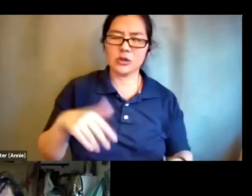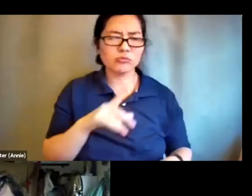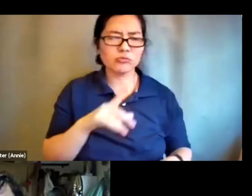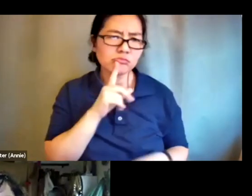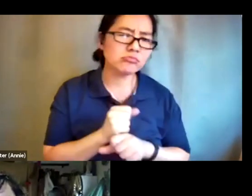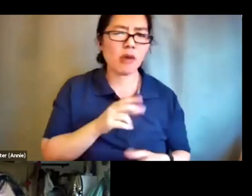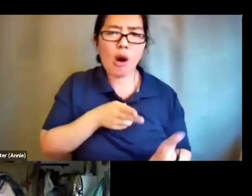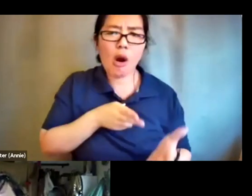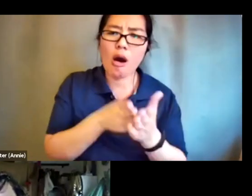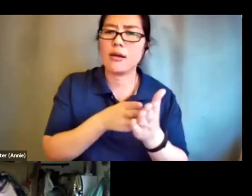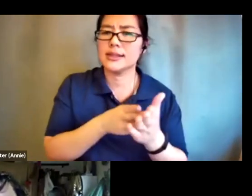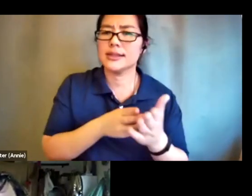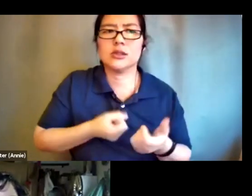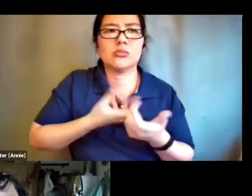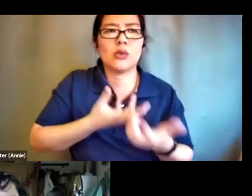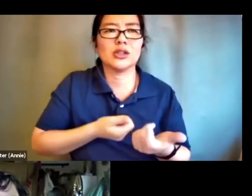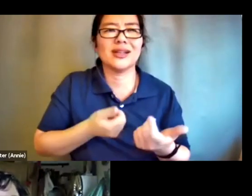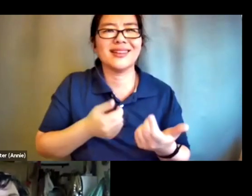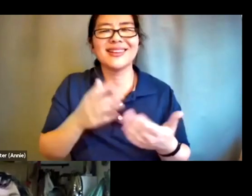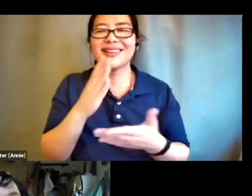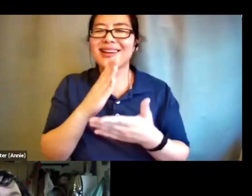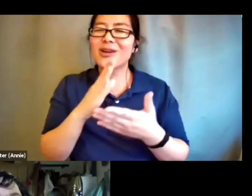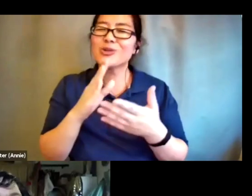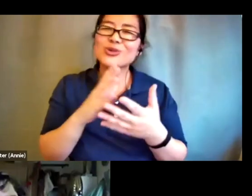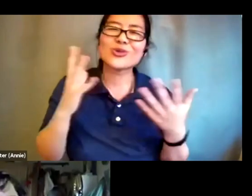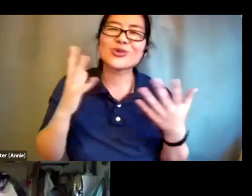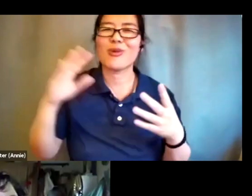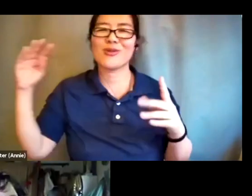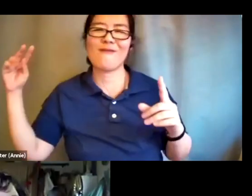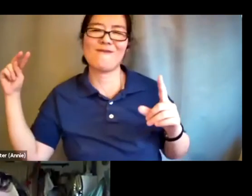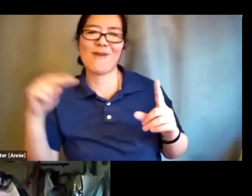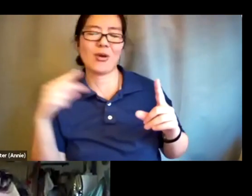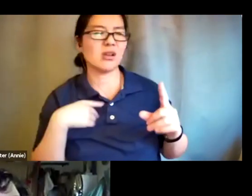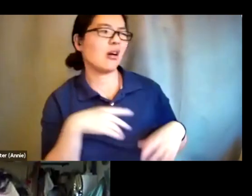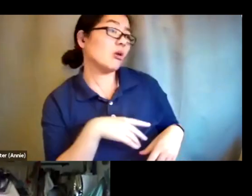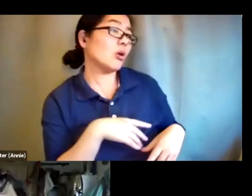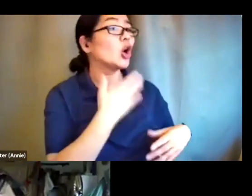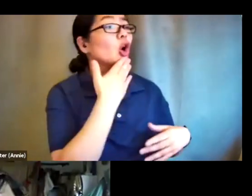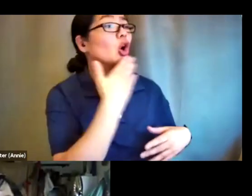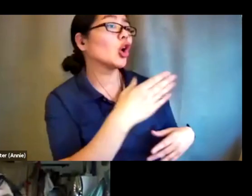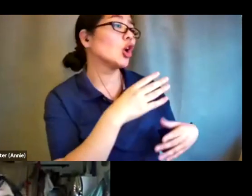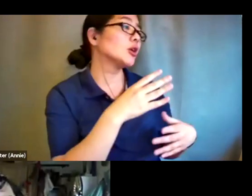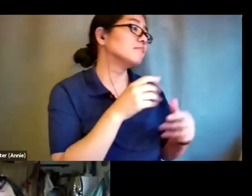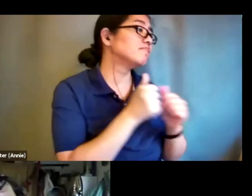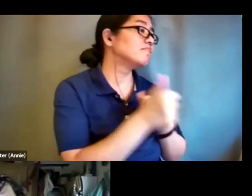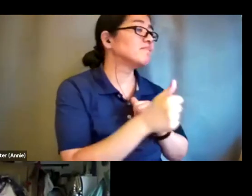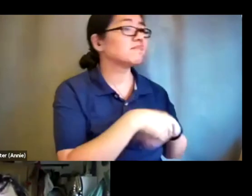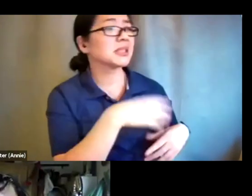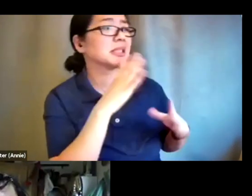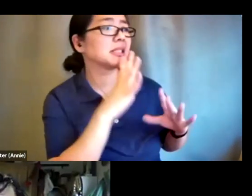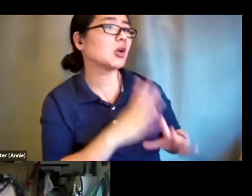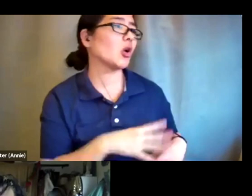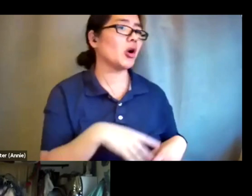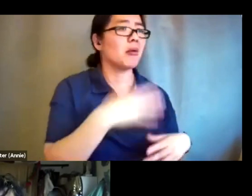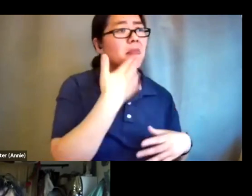gets built up around how we then feel controlled in how we're able to express ourselves so when i talk about